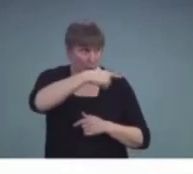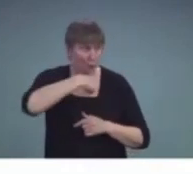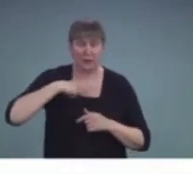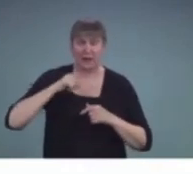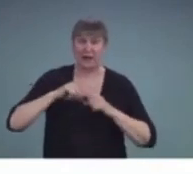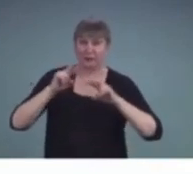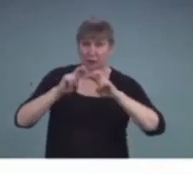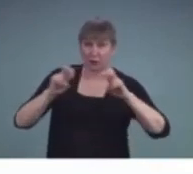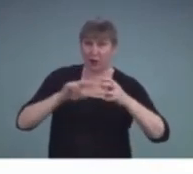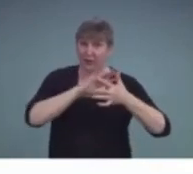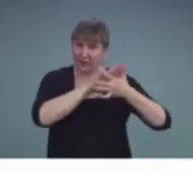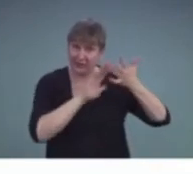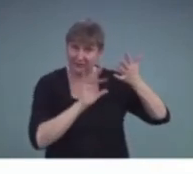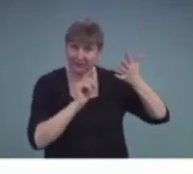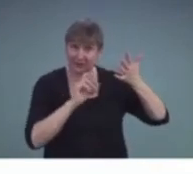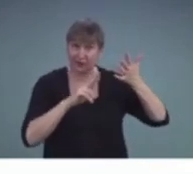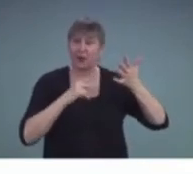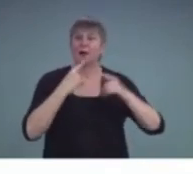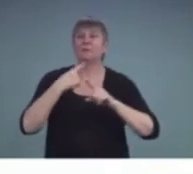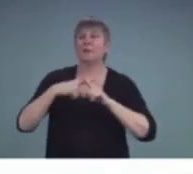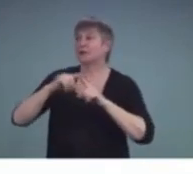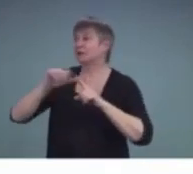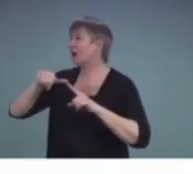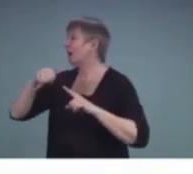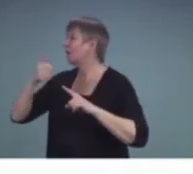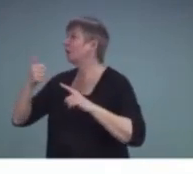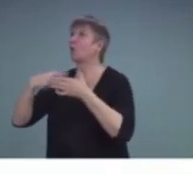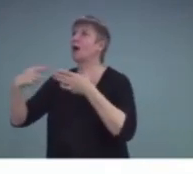external support they're being provided.